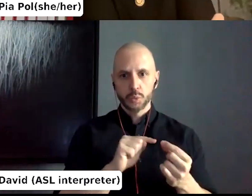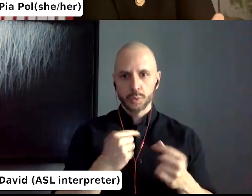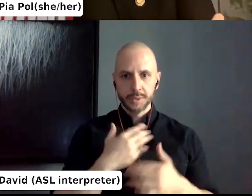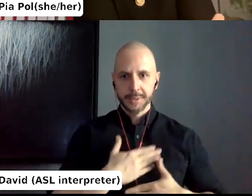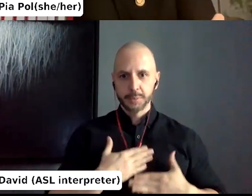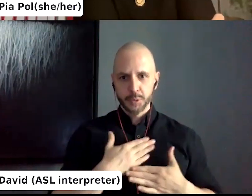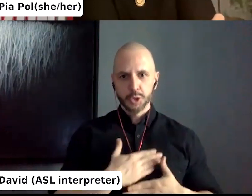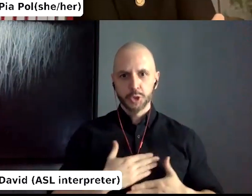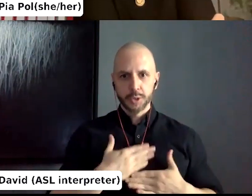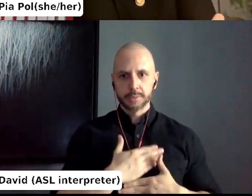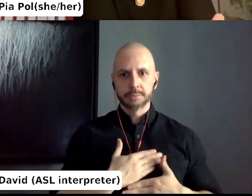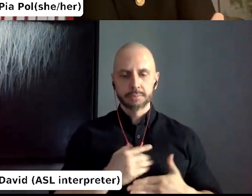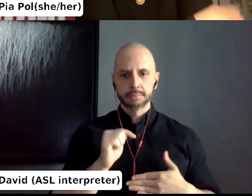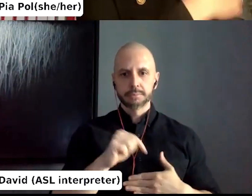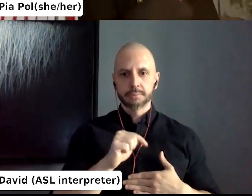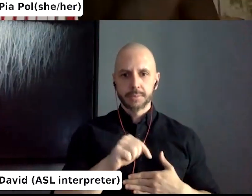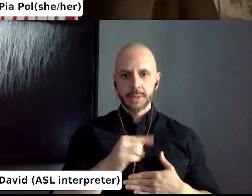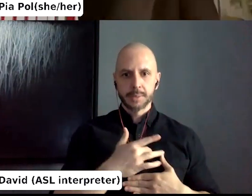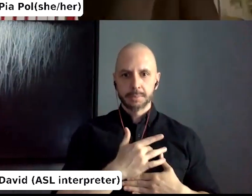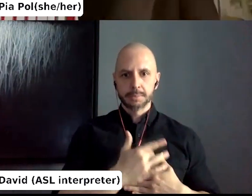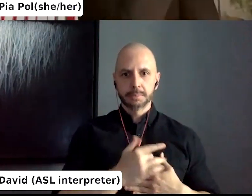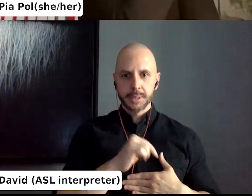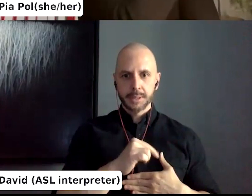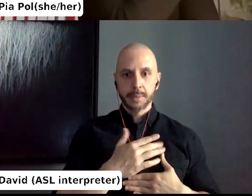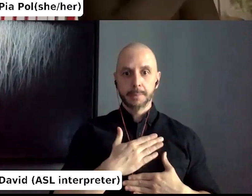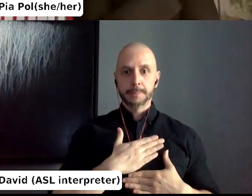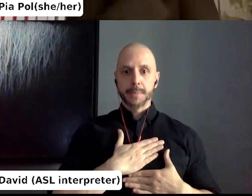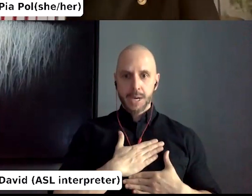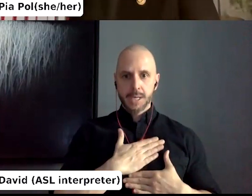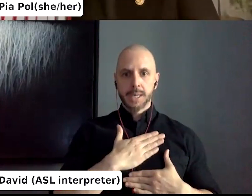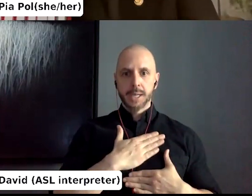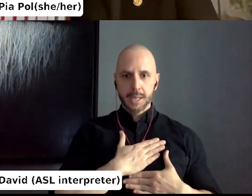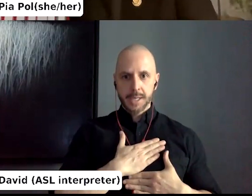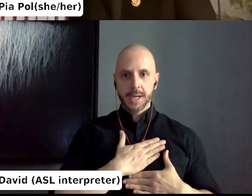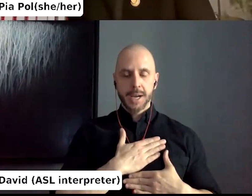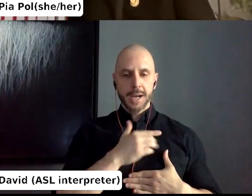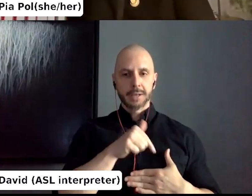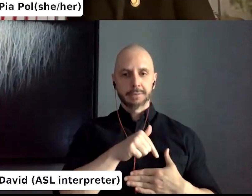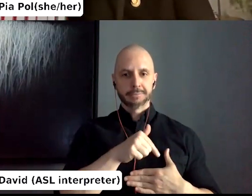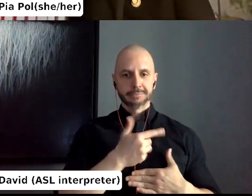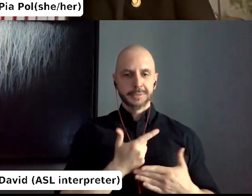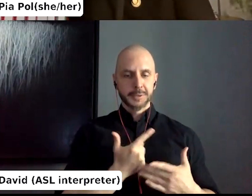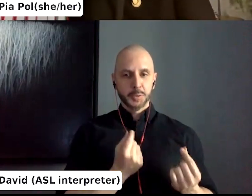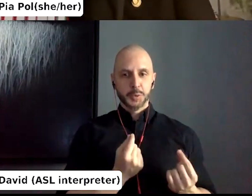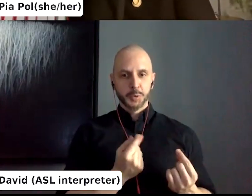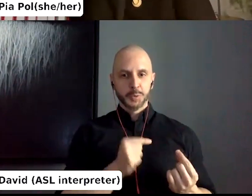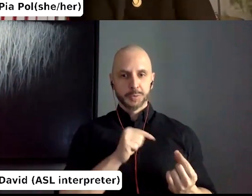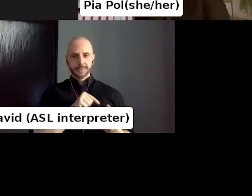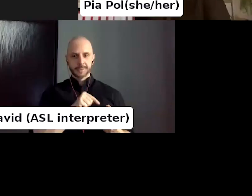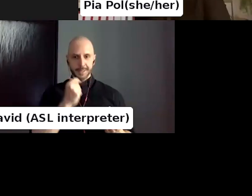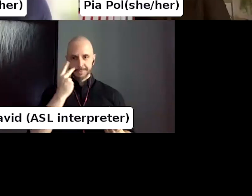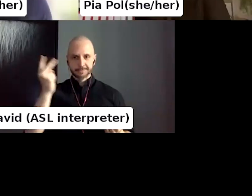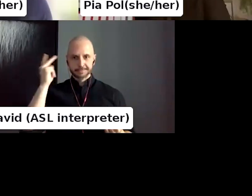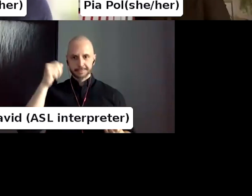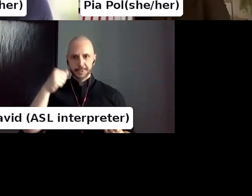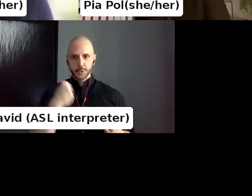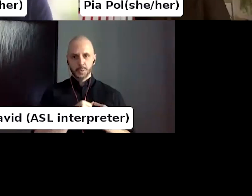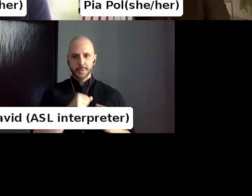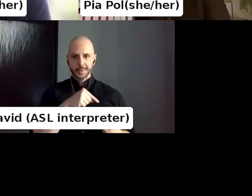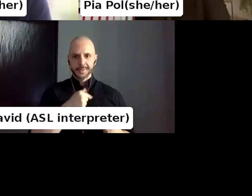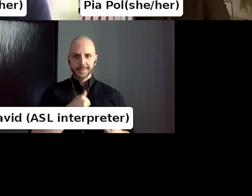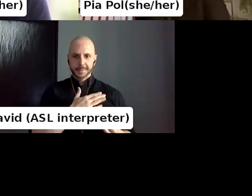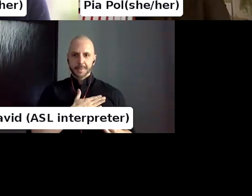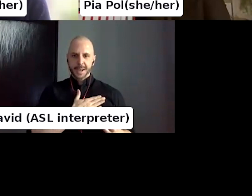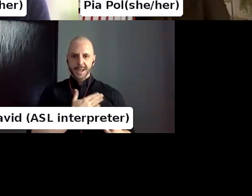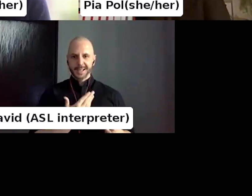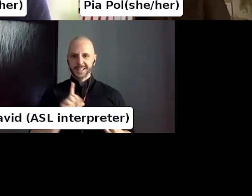my, my, my, my, not my legacy, but like your, my inheritance. I don't know, something like that. So